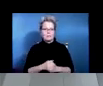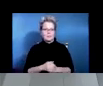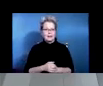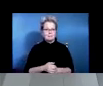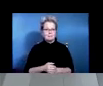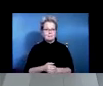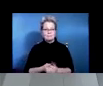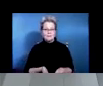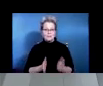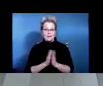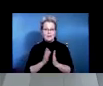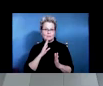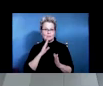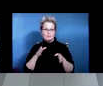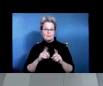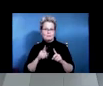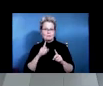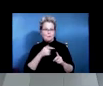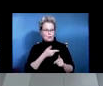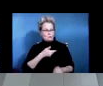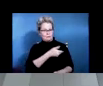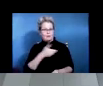occur on site next slide please